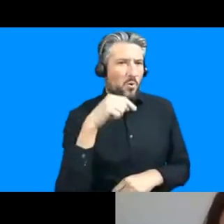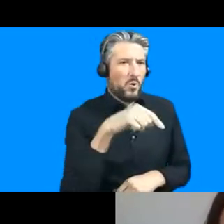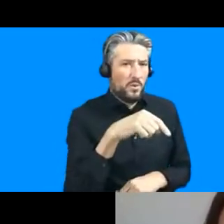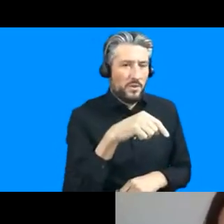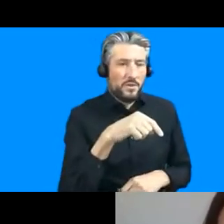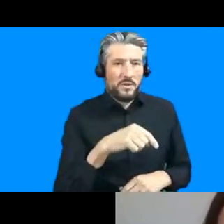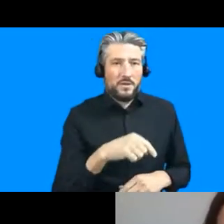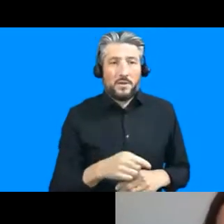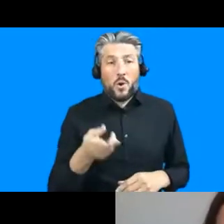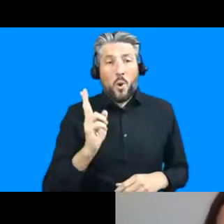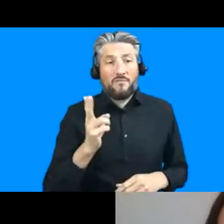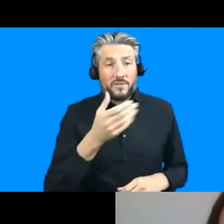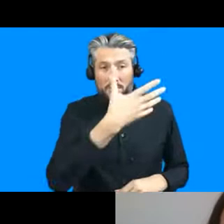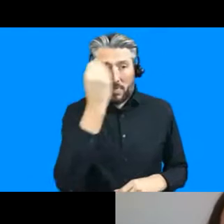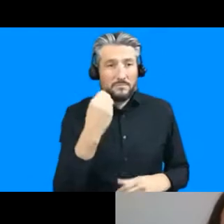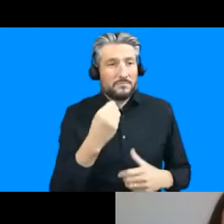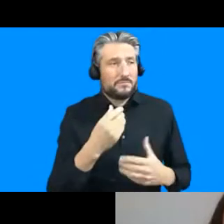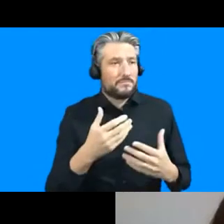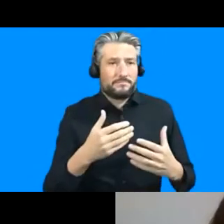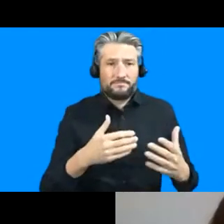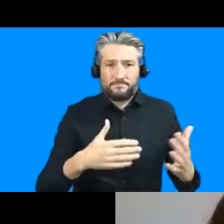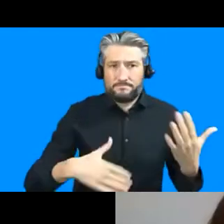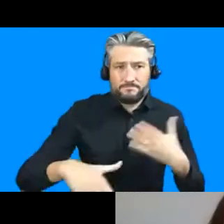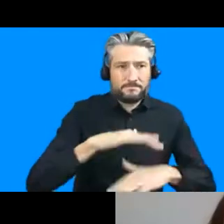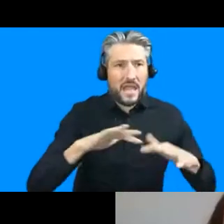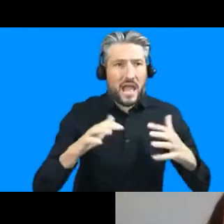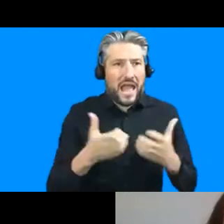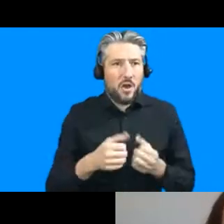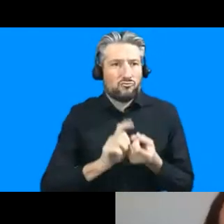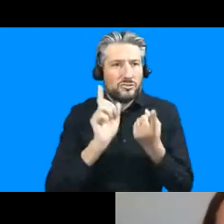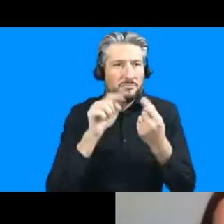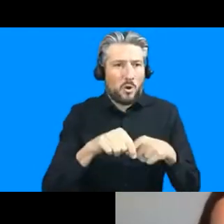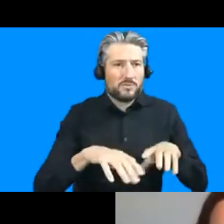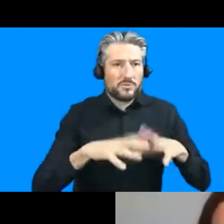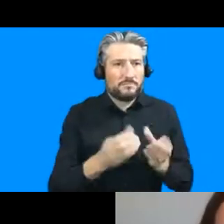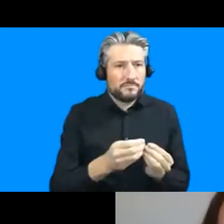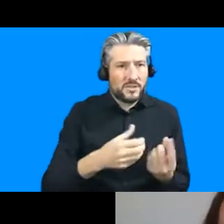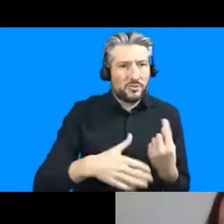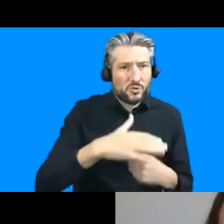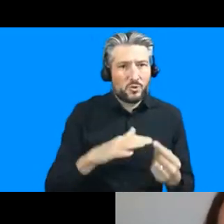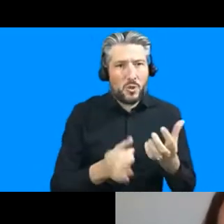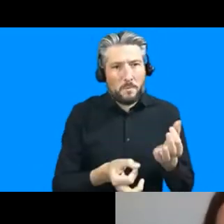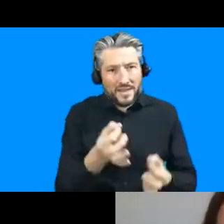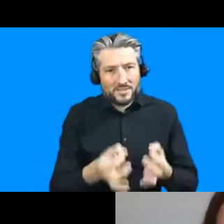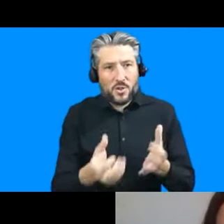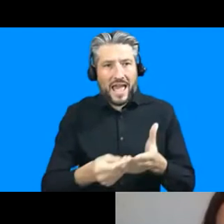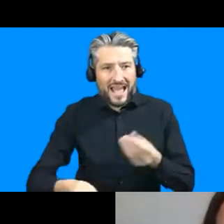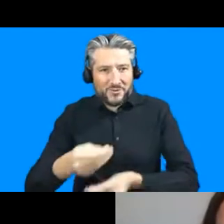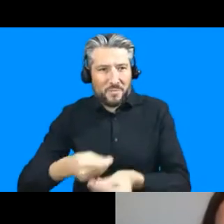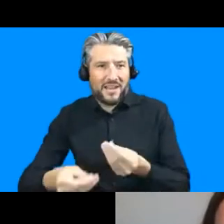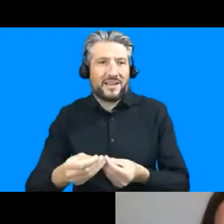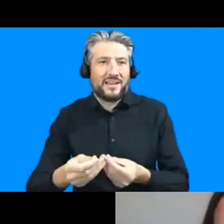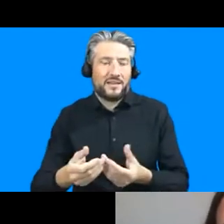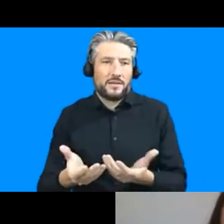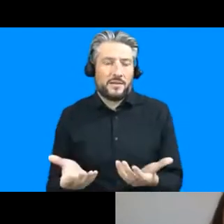designing responses um and how well we um can respond to such crises